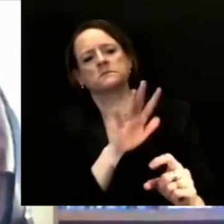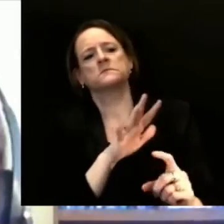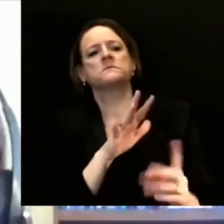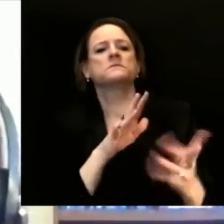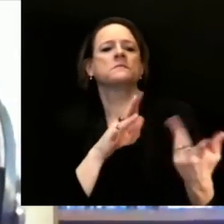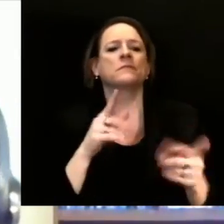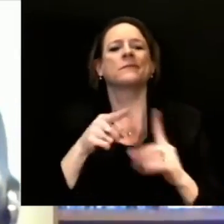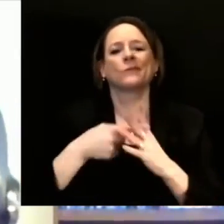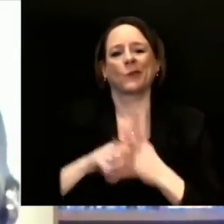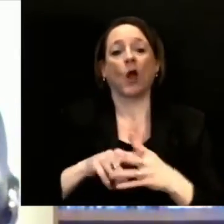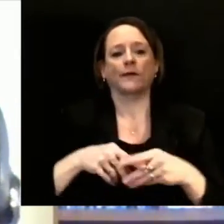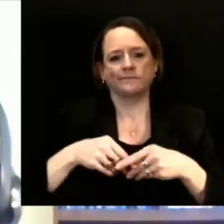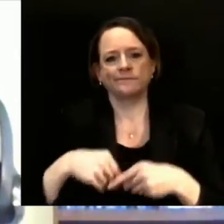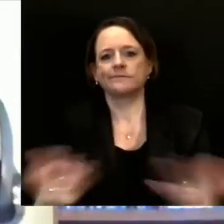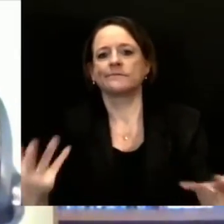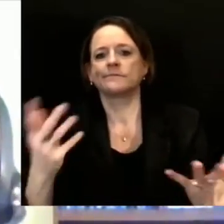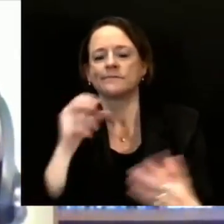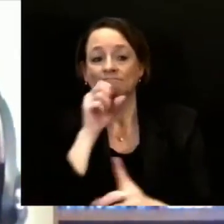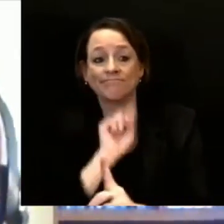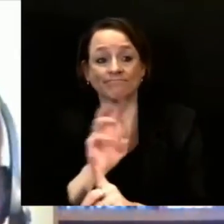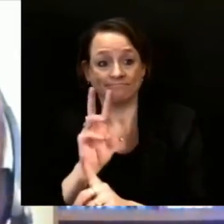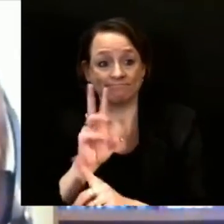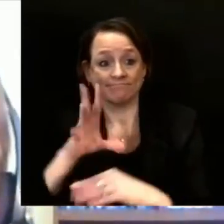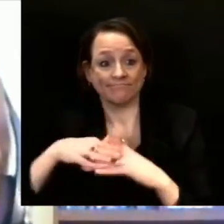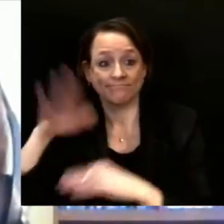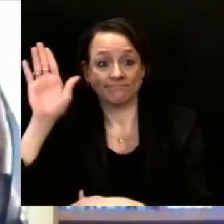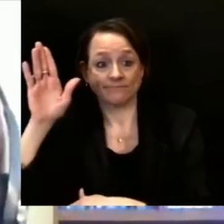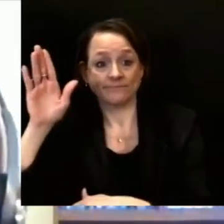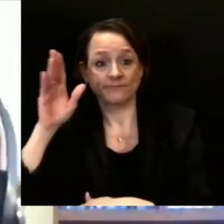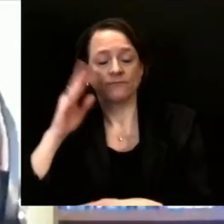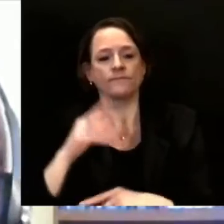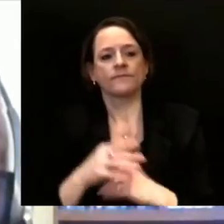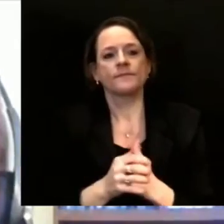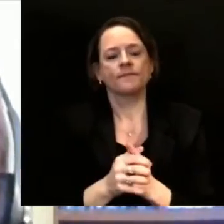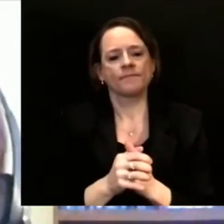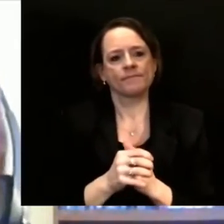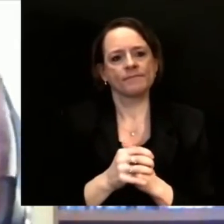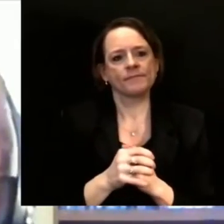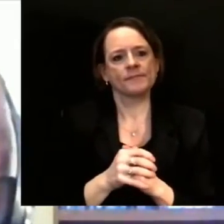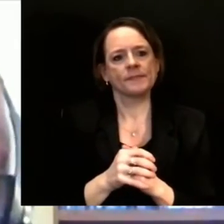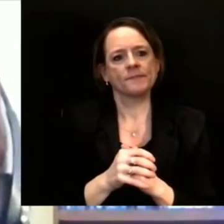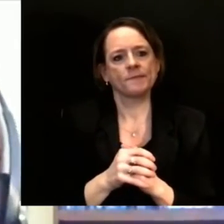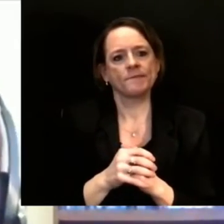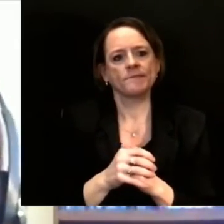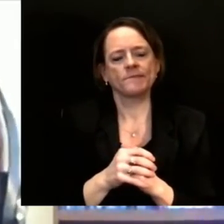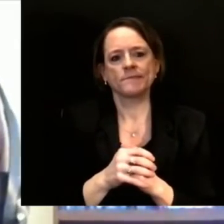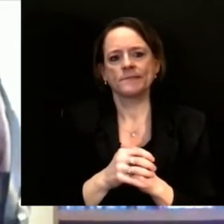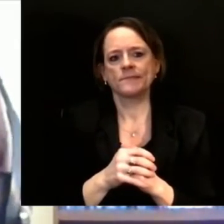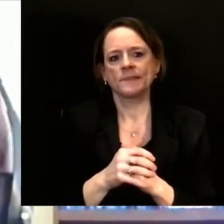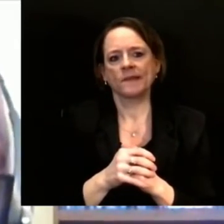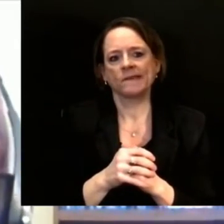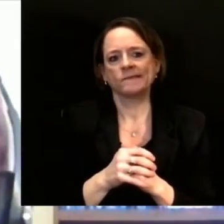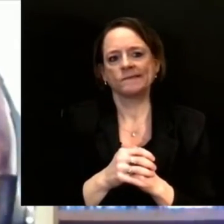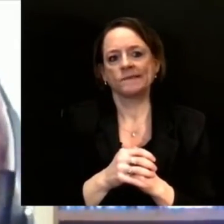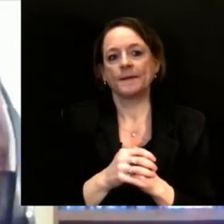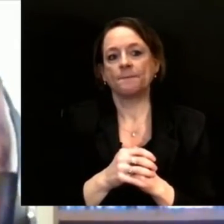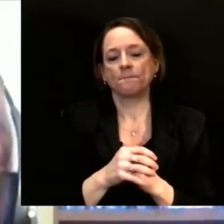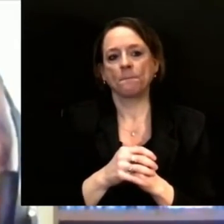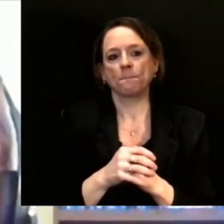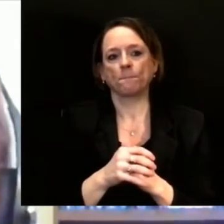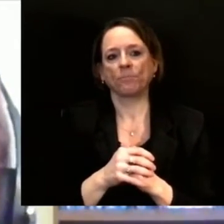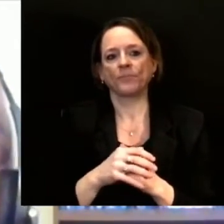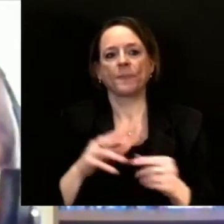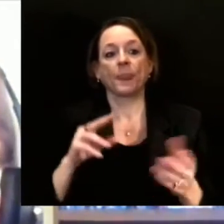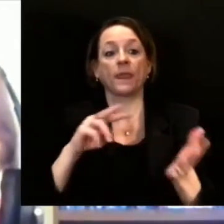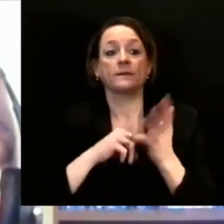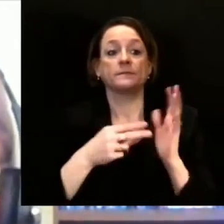the state. If you go to a smaller county like Pierce County, I mean, they had reported to us that they had taken